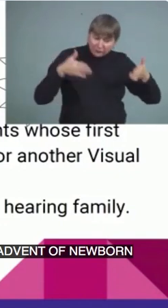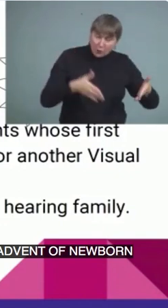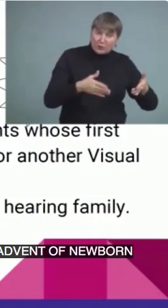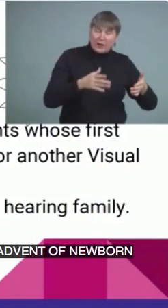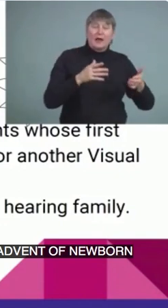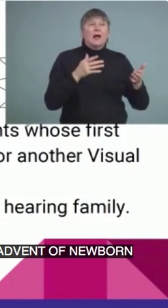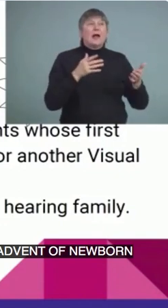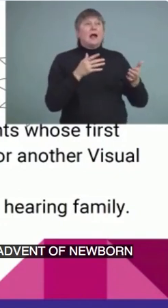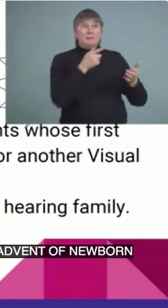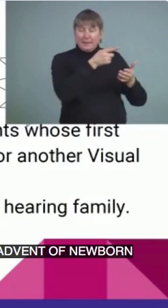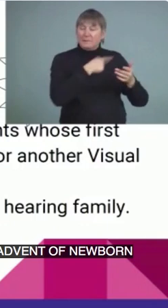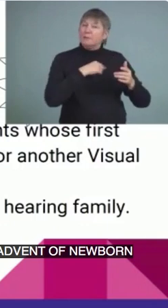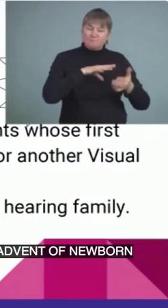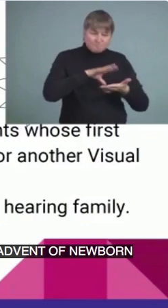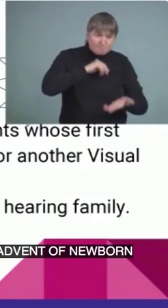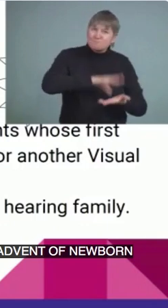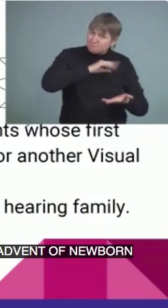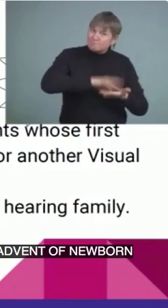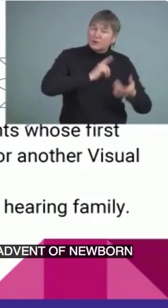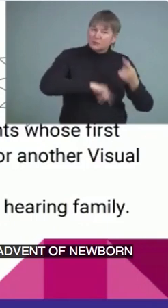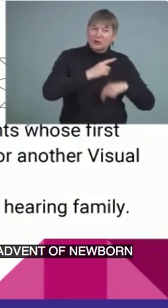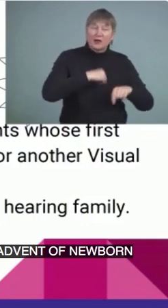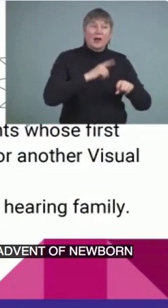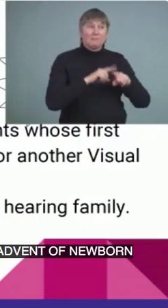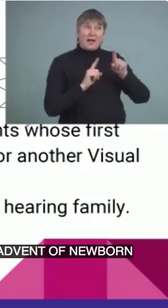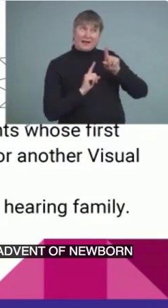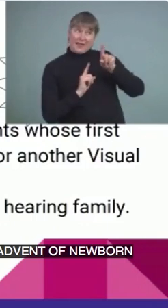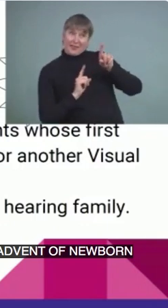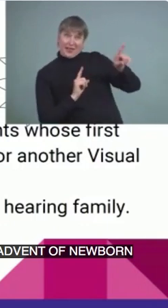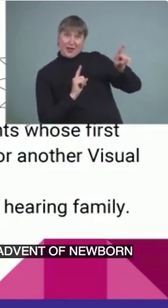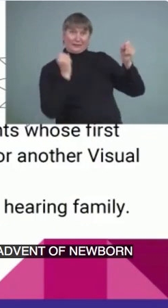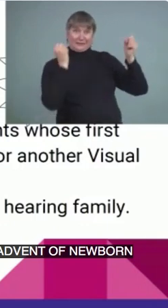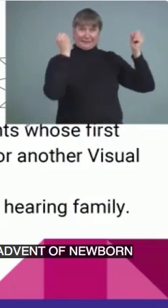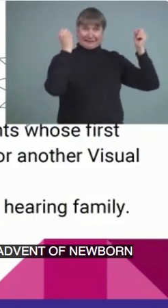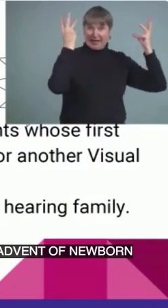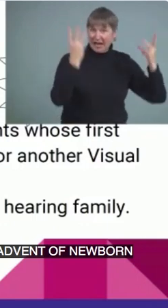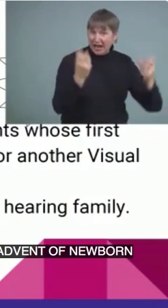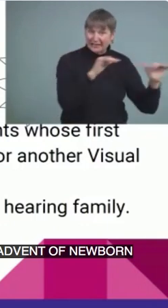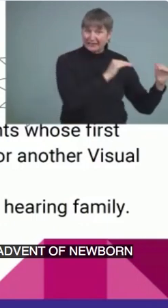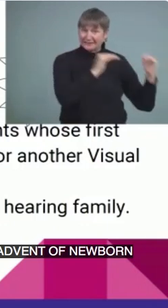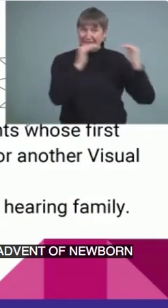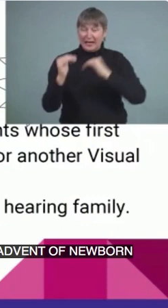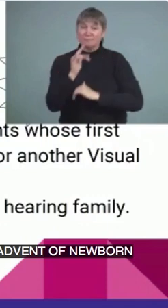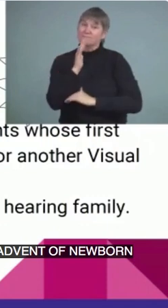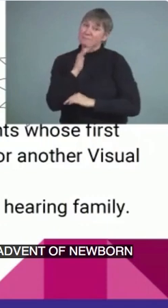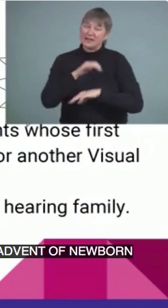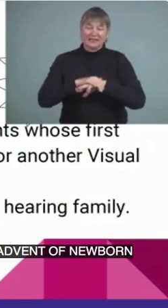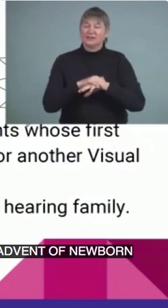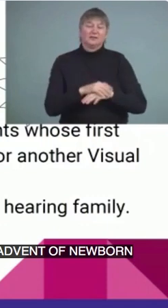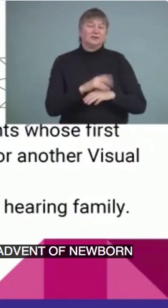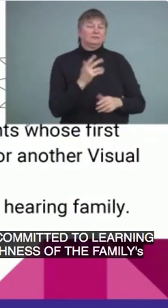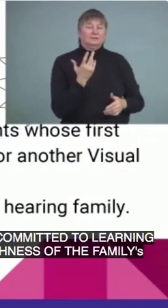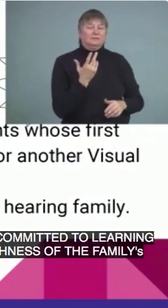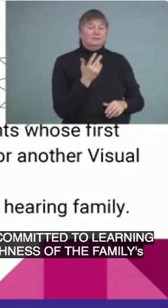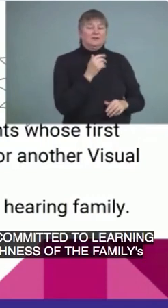the fluency and the richness of the family's first spoken language. So this is how these